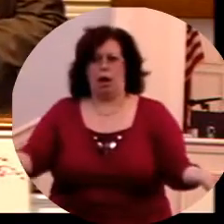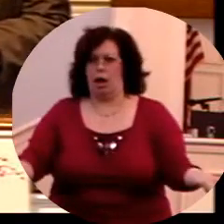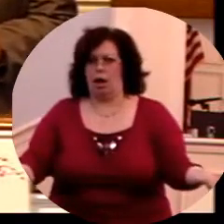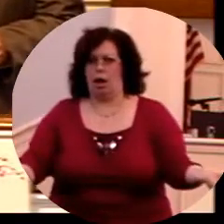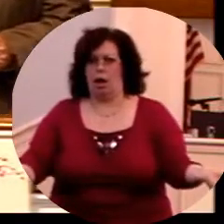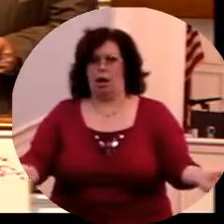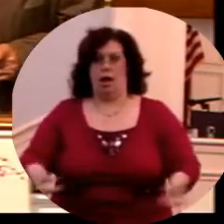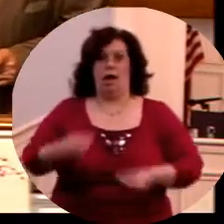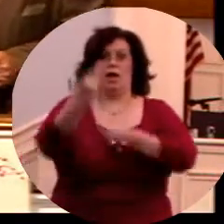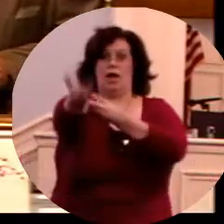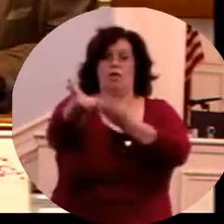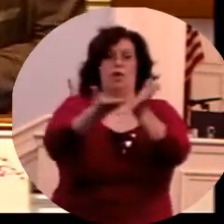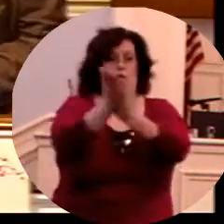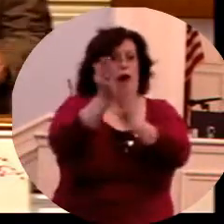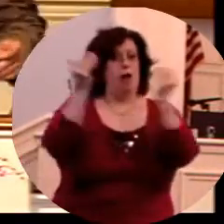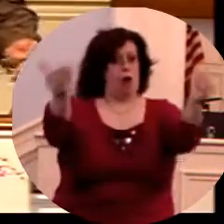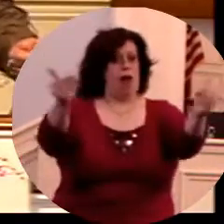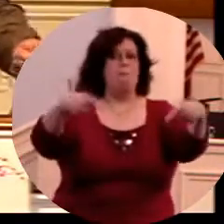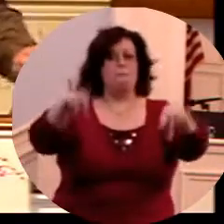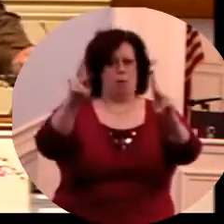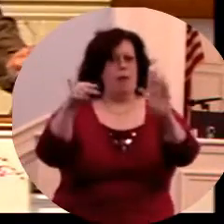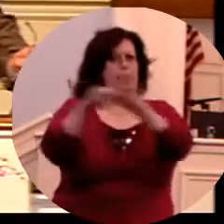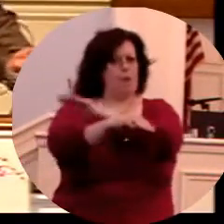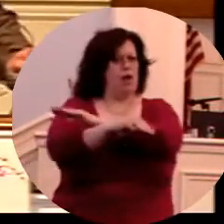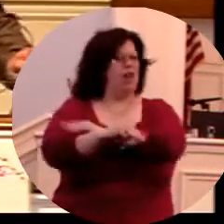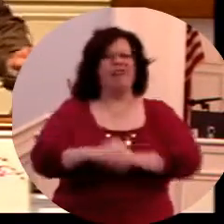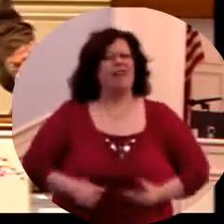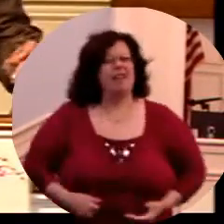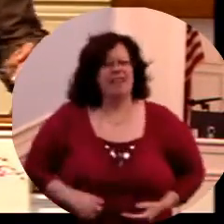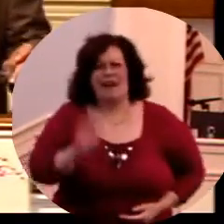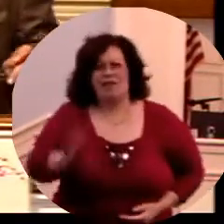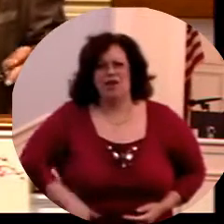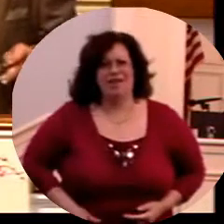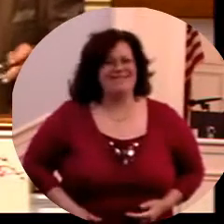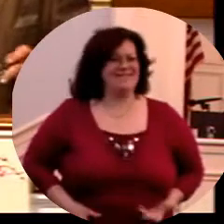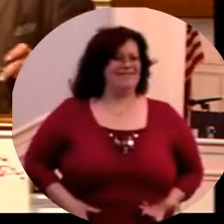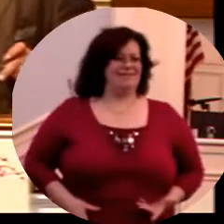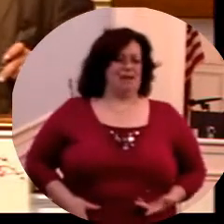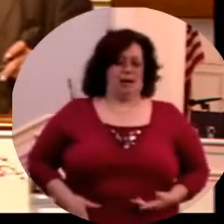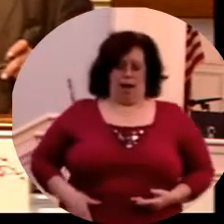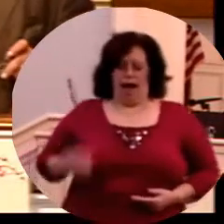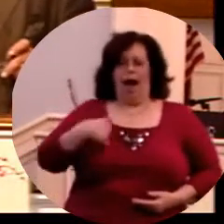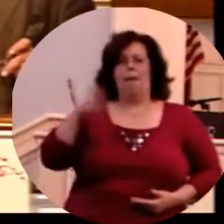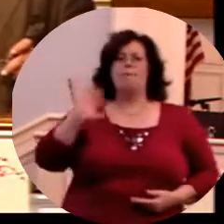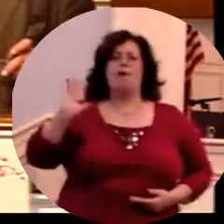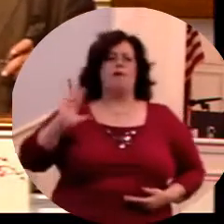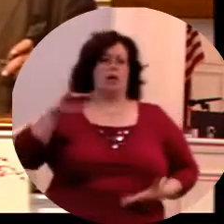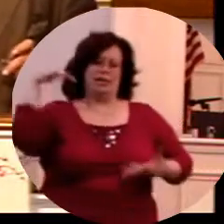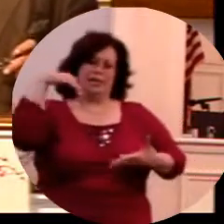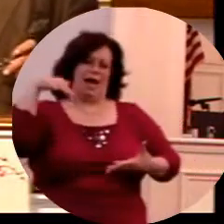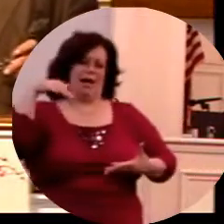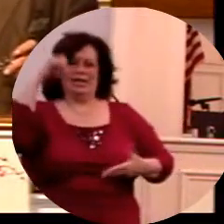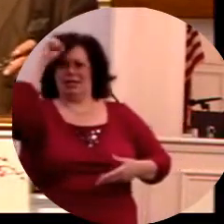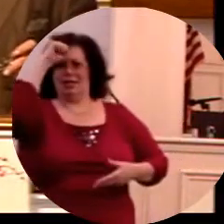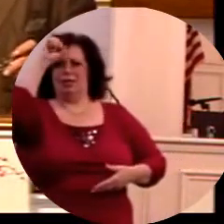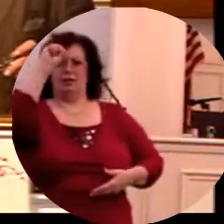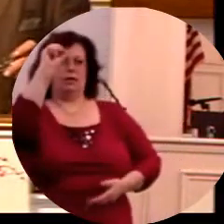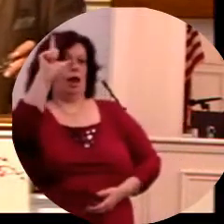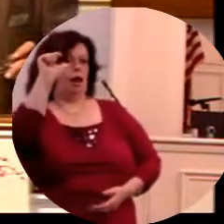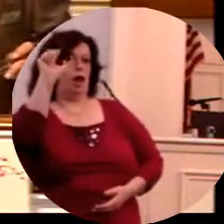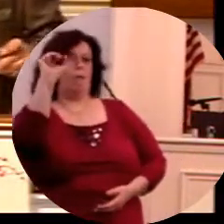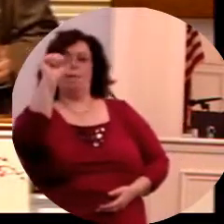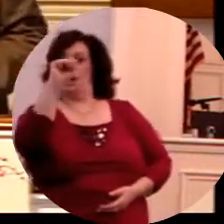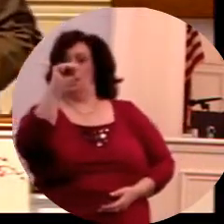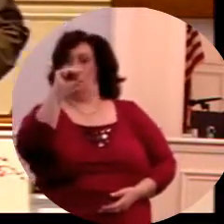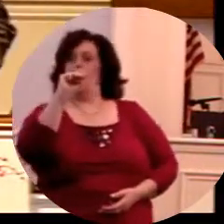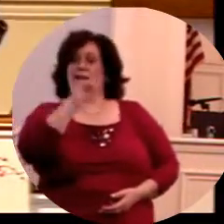You know, when I was preaching on Solomon, God showed me something on Solomon that I